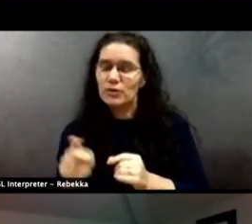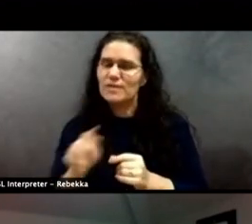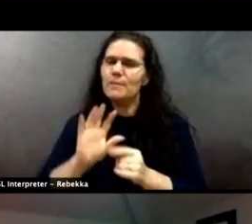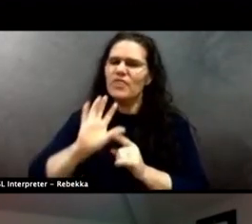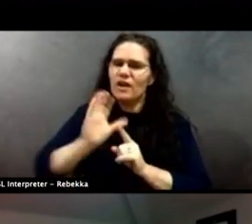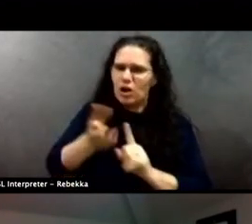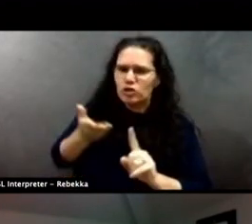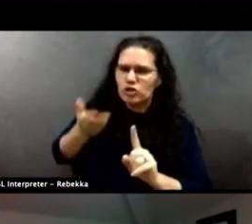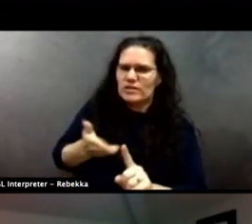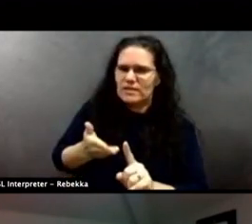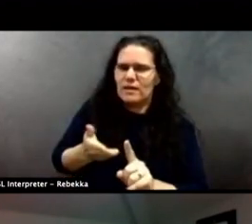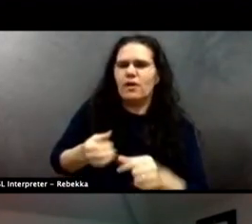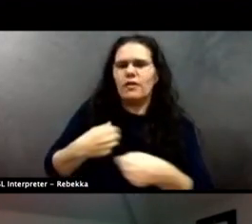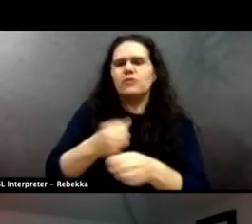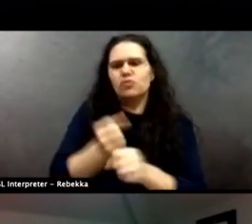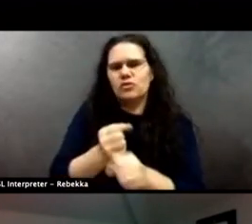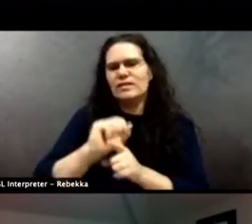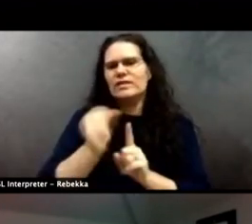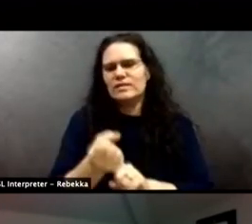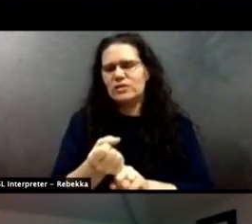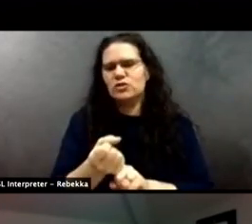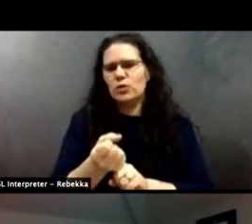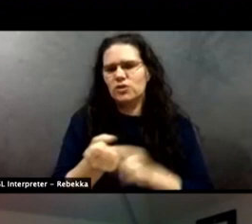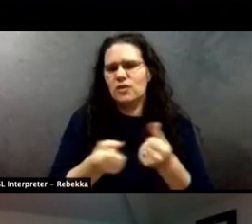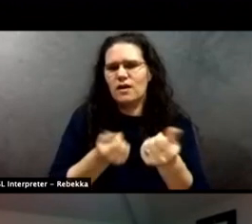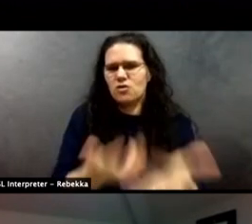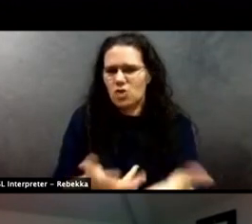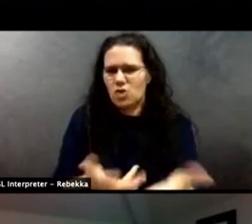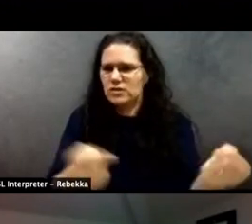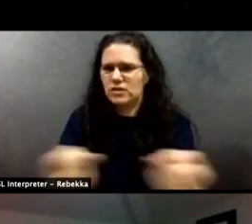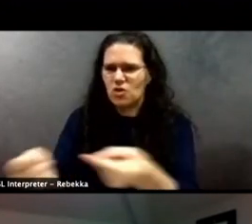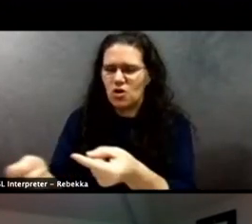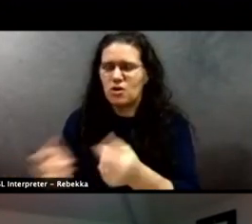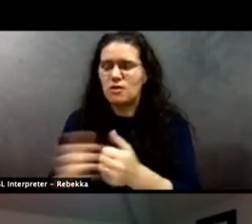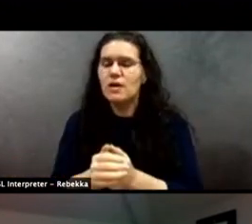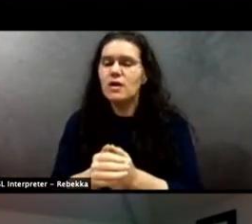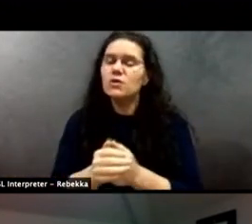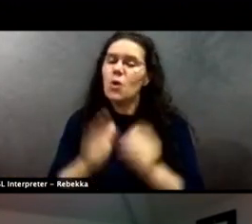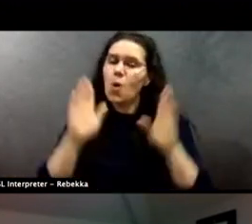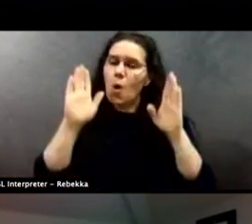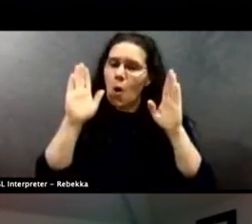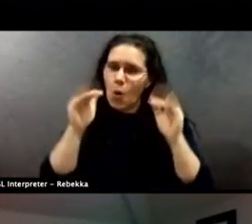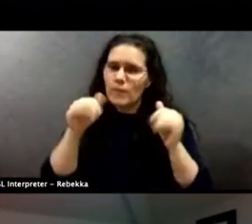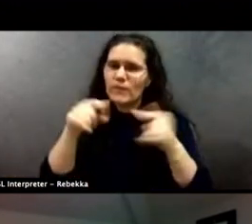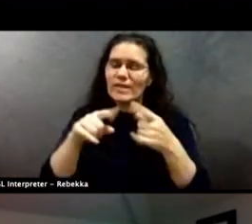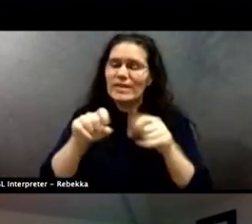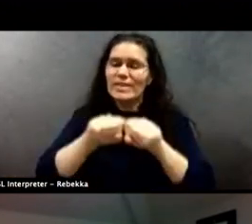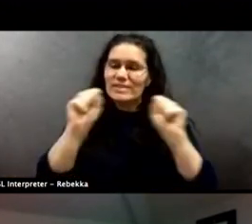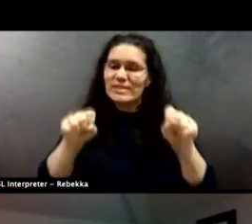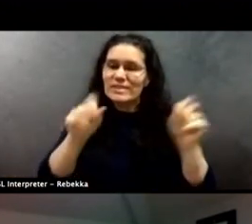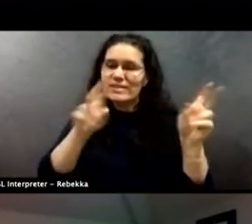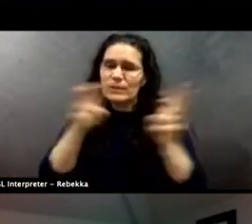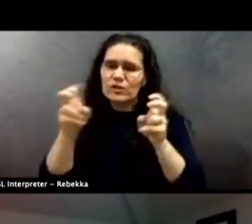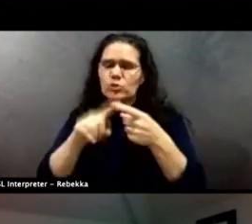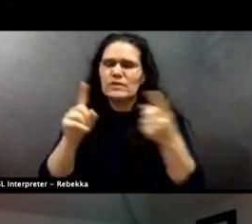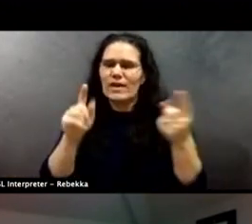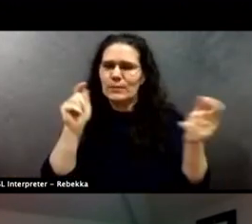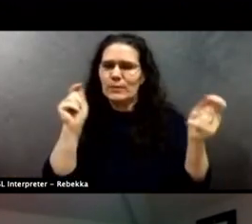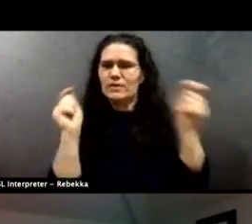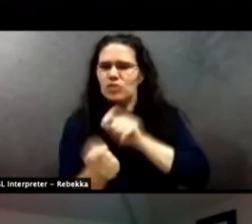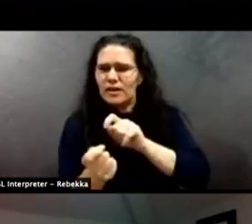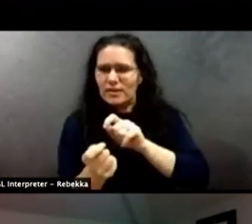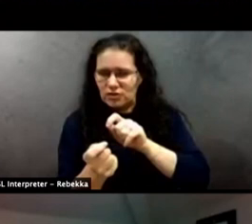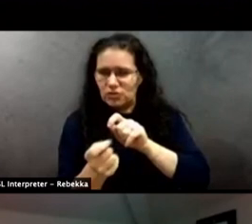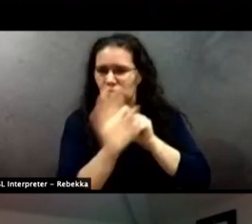Besides the pending legislation that hopefully addresses some of the system issues, Lieutenant Pedrini, what do you think we can do to address the